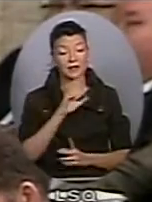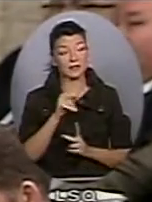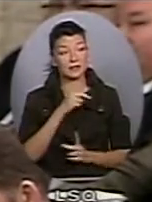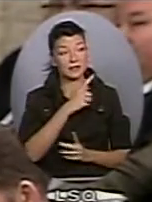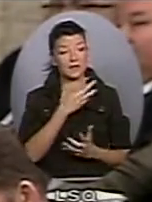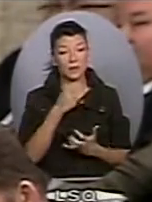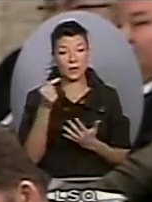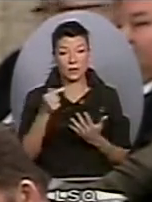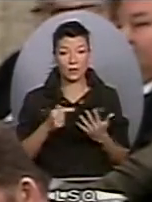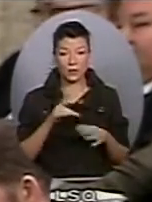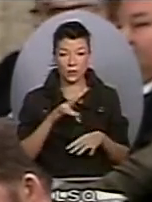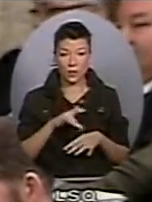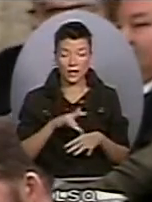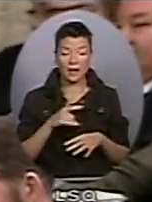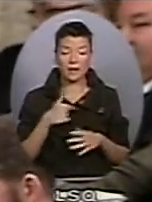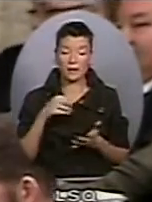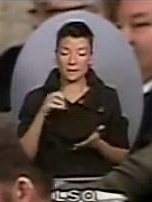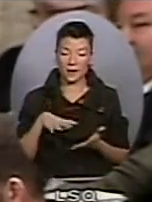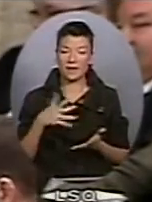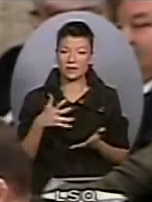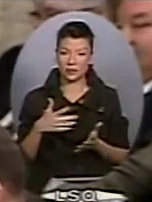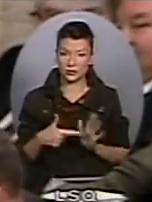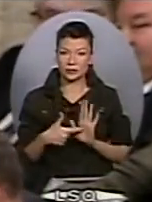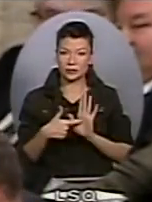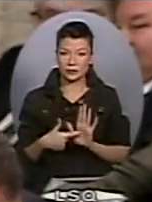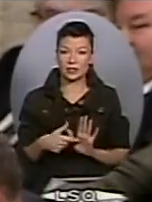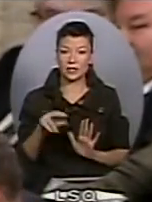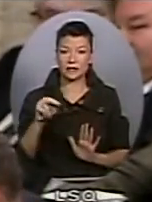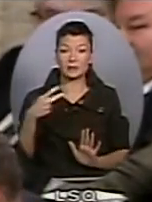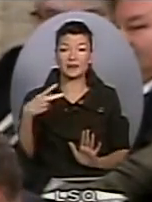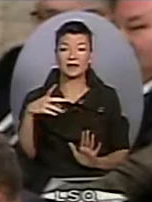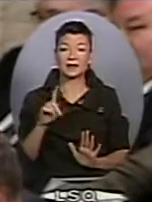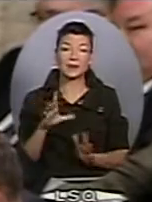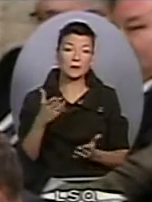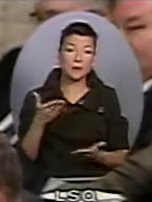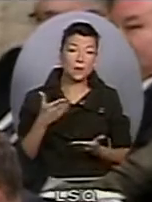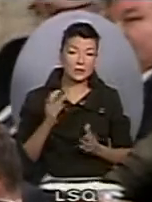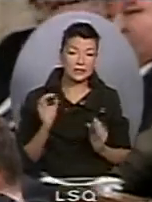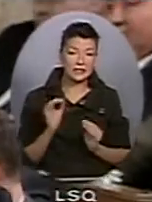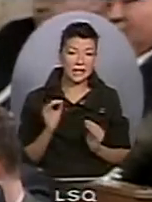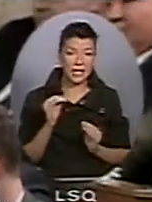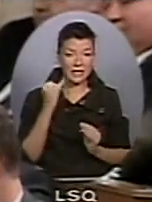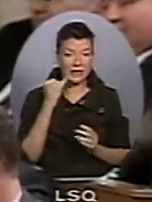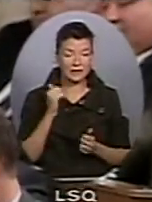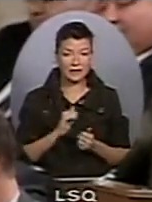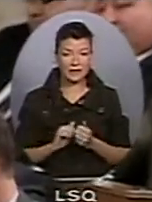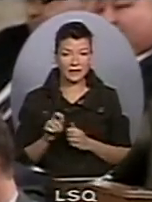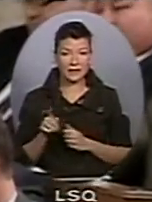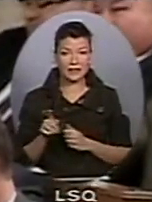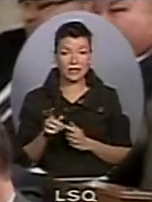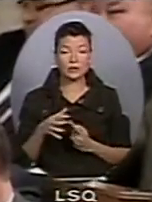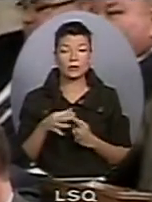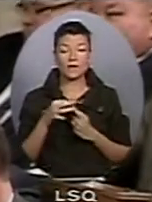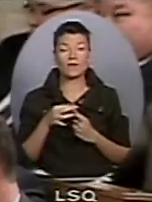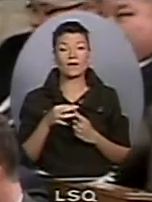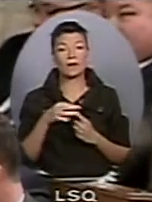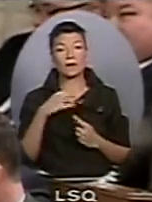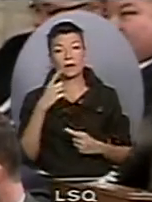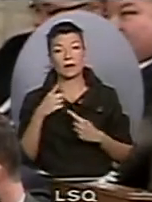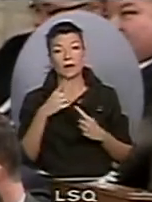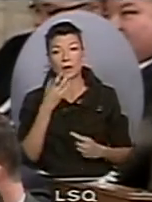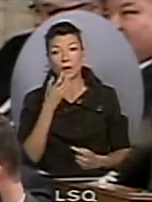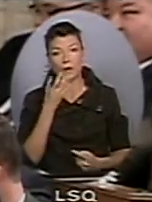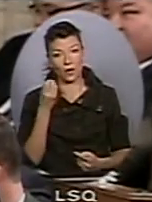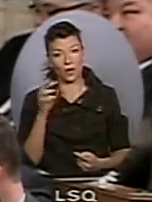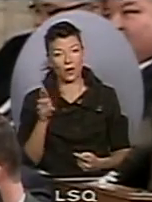the NDP has no plan whatsoever that they've put before Parliament. All rhetoric, no action. But again, at the end of the day, Canadians know that there's only